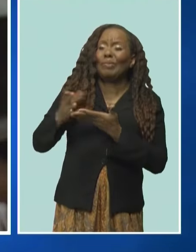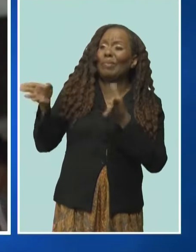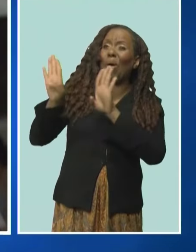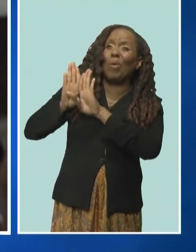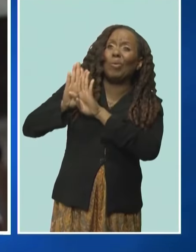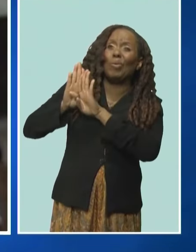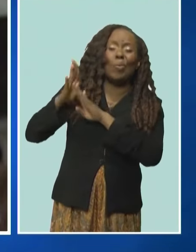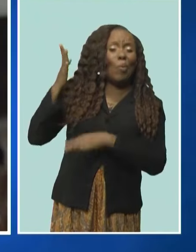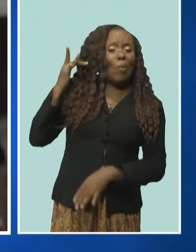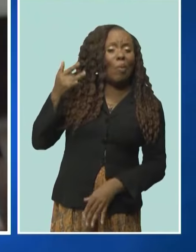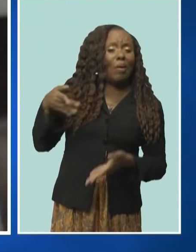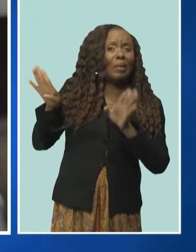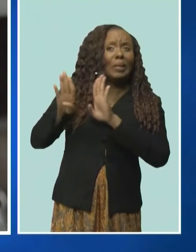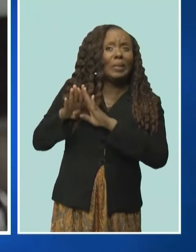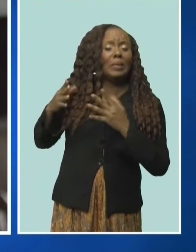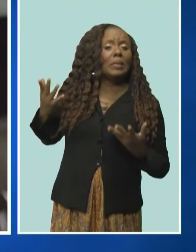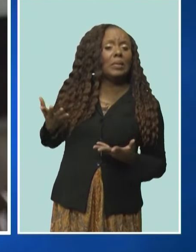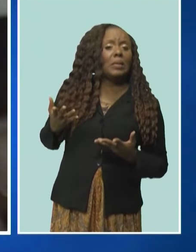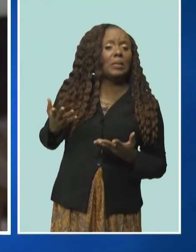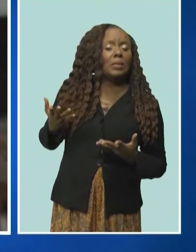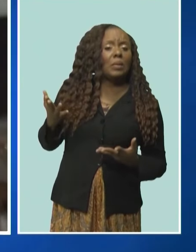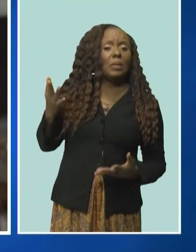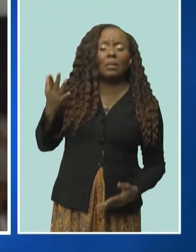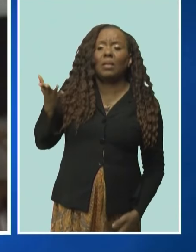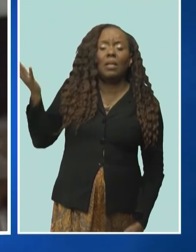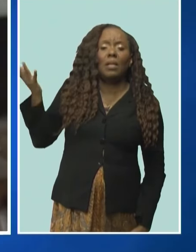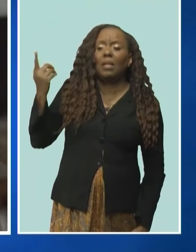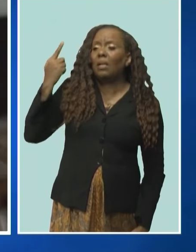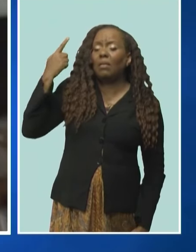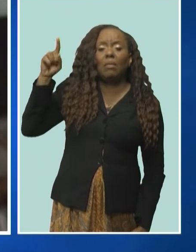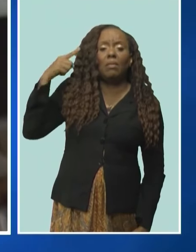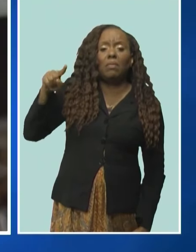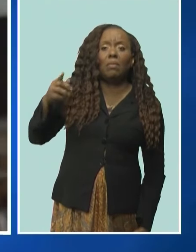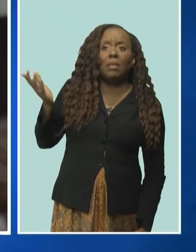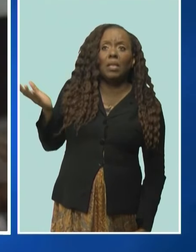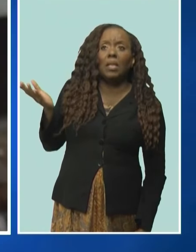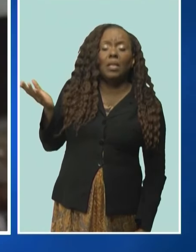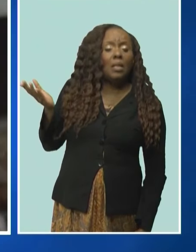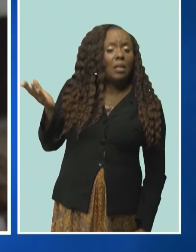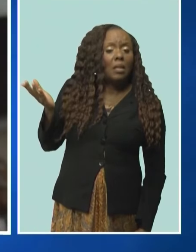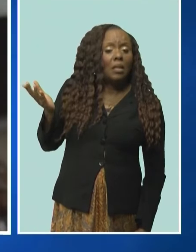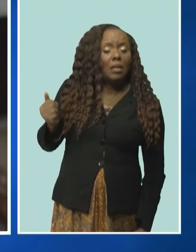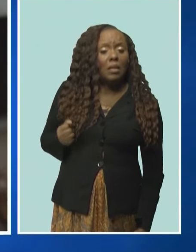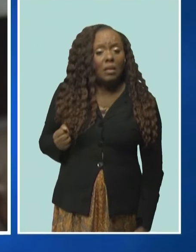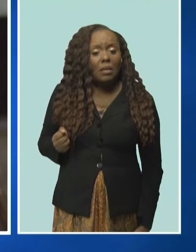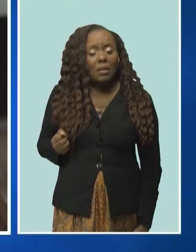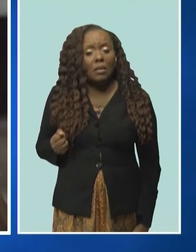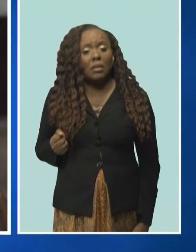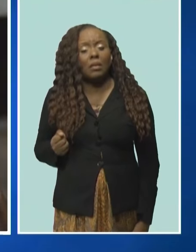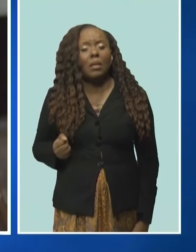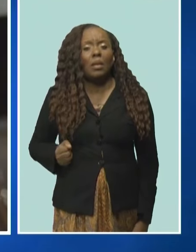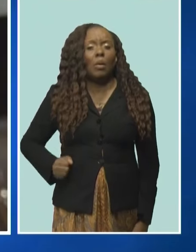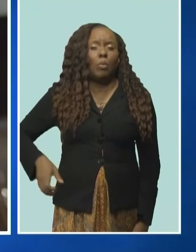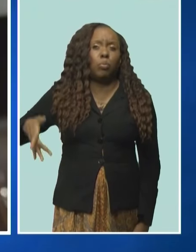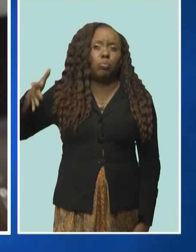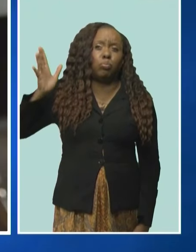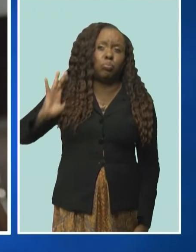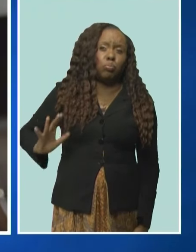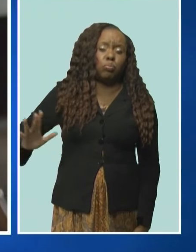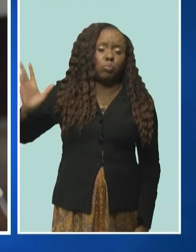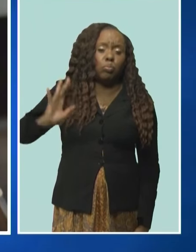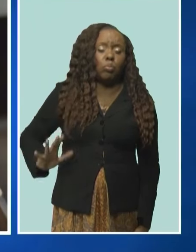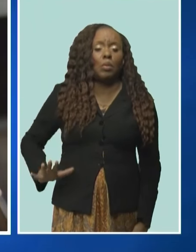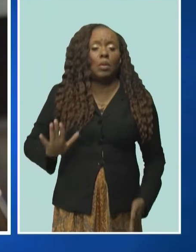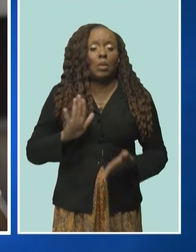closed indefinite and put there. Look, let me say, years ago, Montague school was